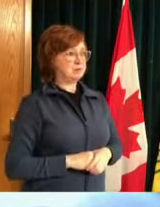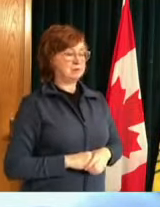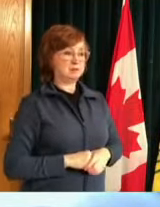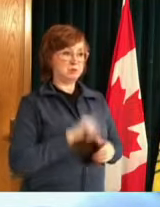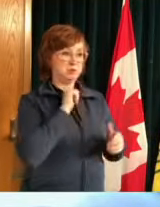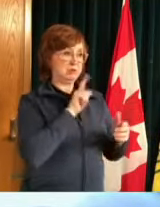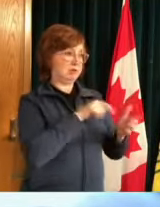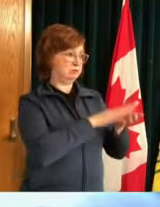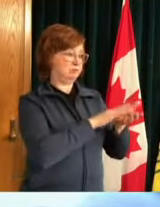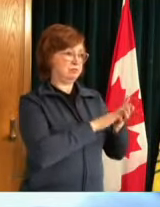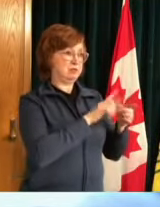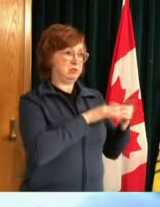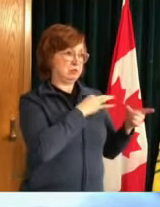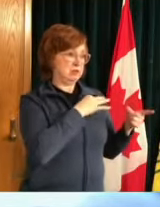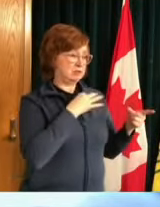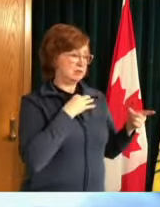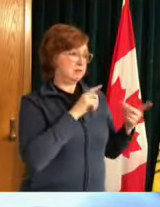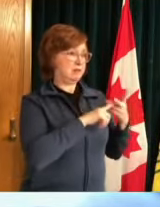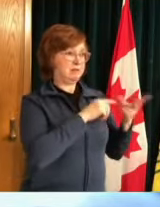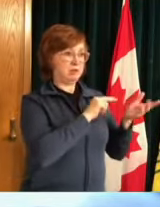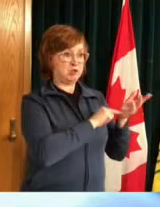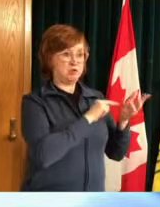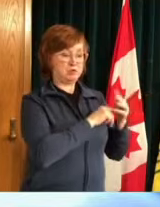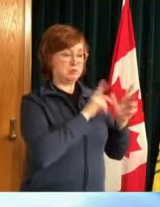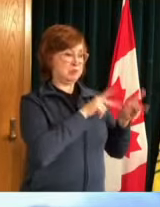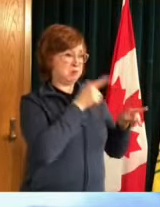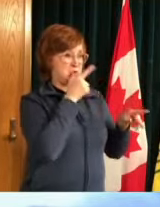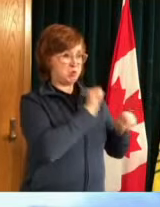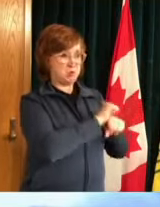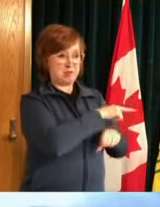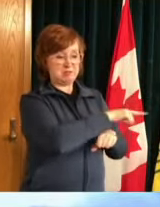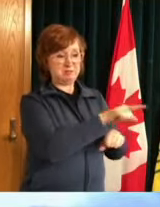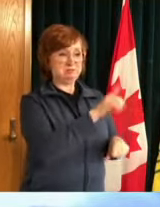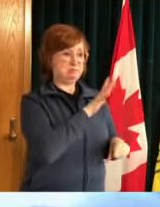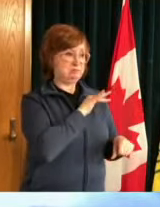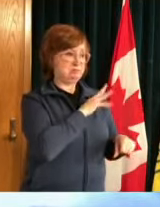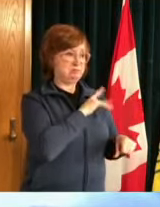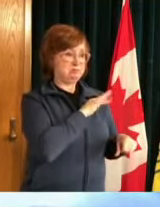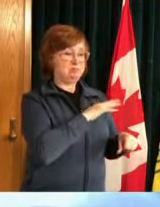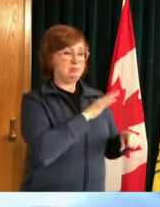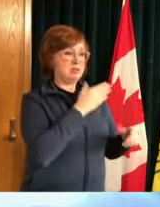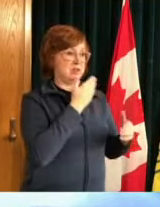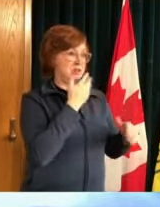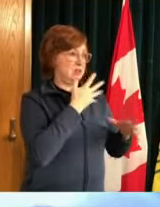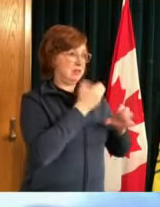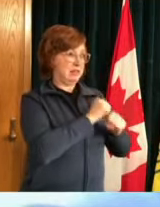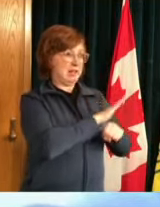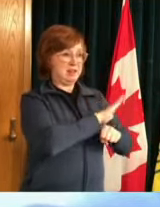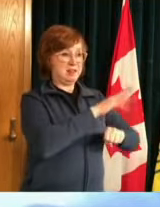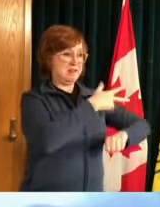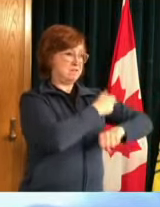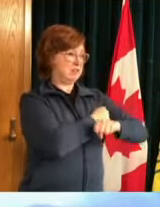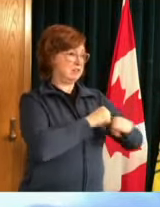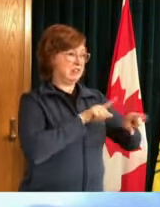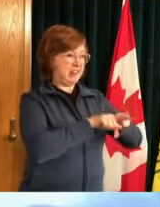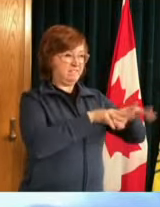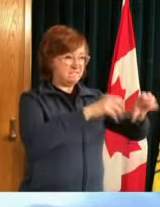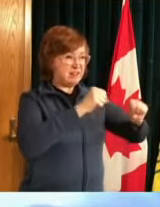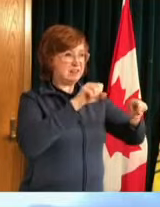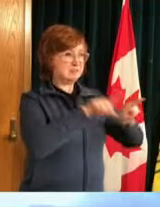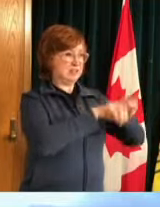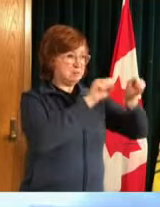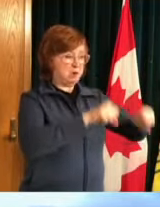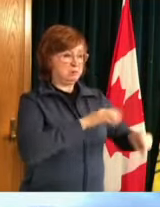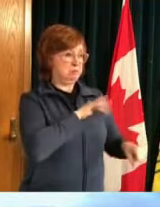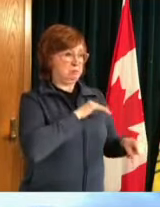is into arms throughout saskatchewan as soon as it comes i think pivoting for rapid deployment at a younger age in